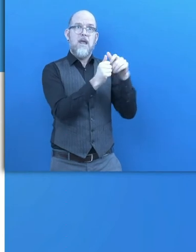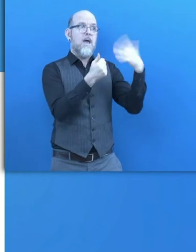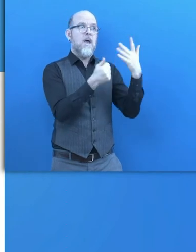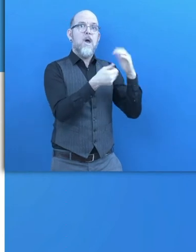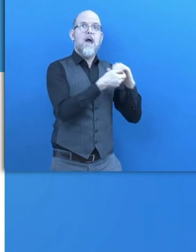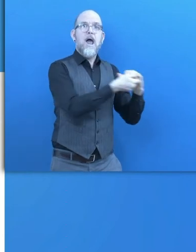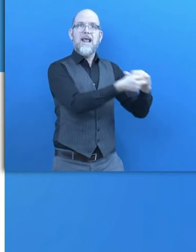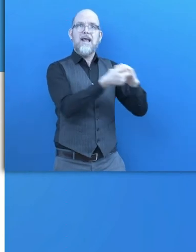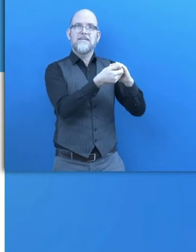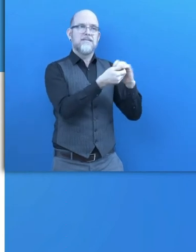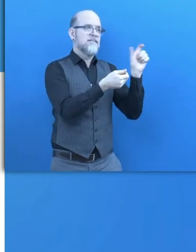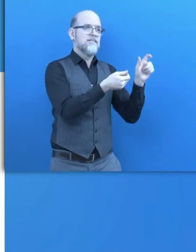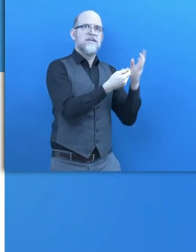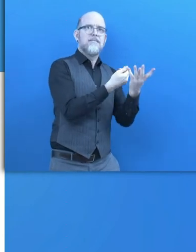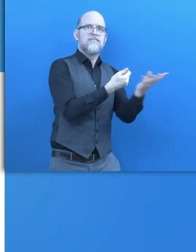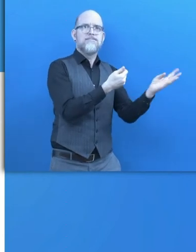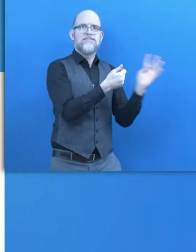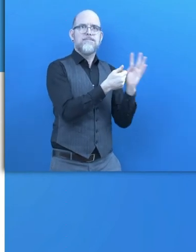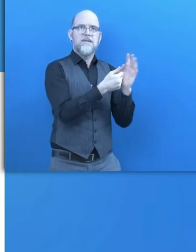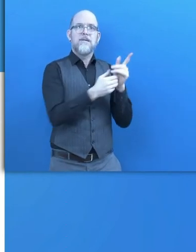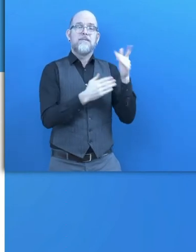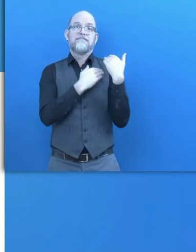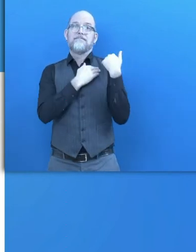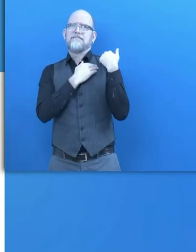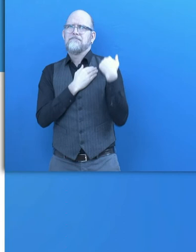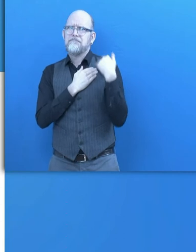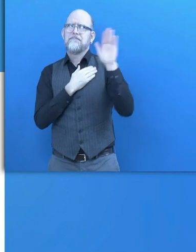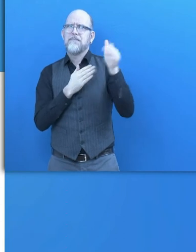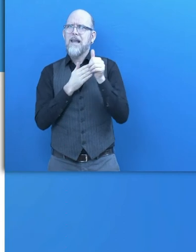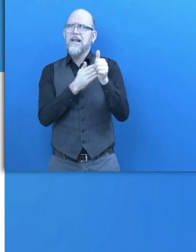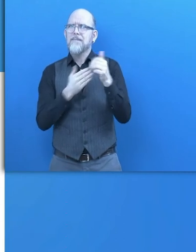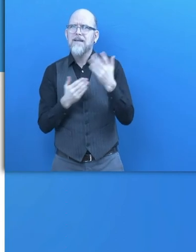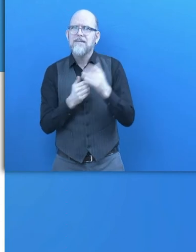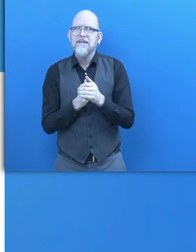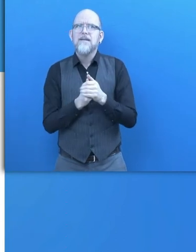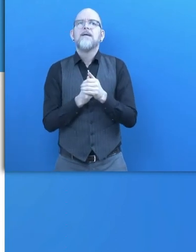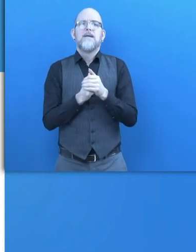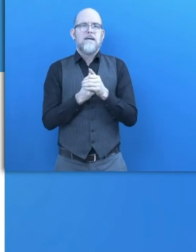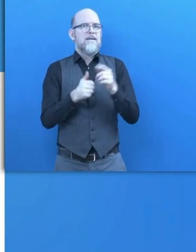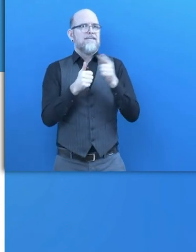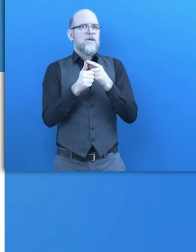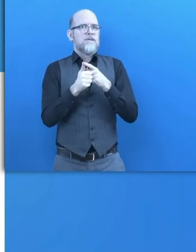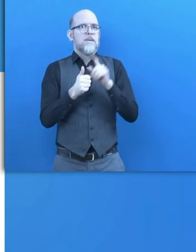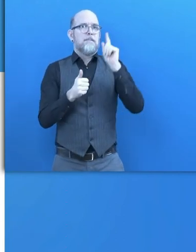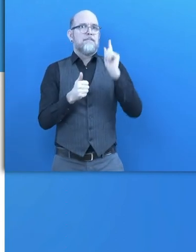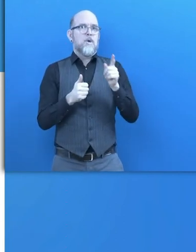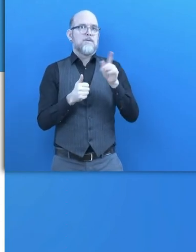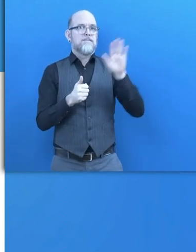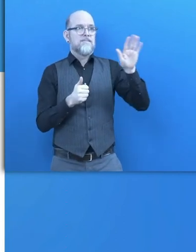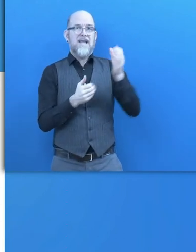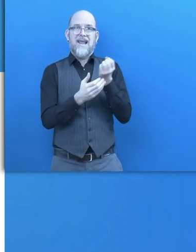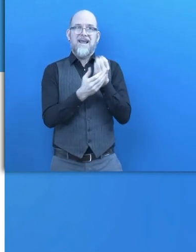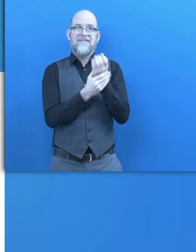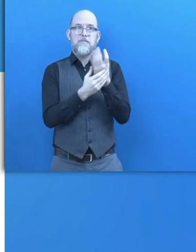Then what are the responsibilities of lead partners? First is to curate localized